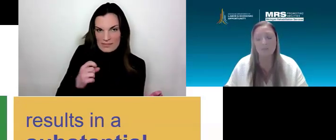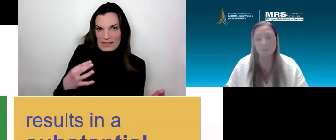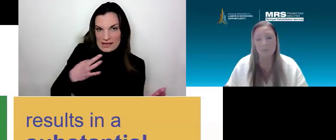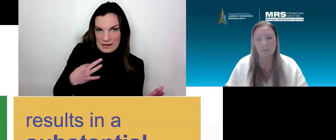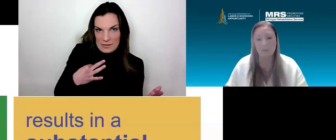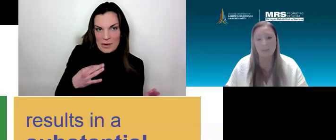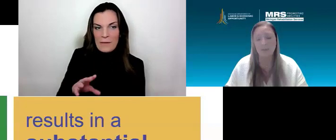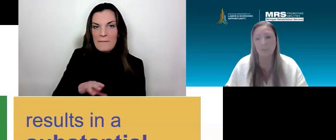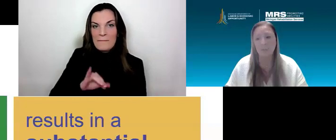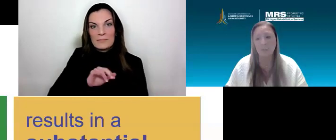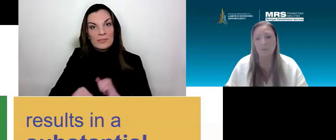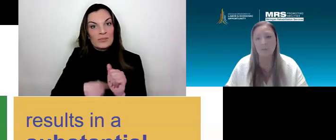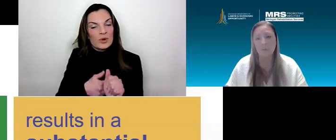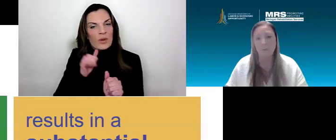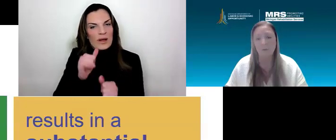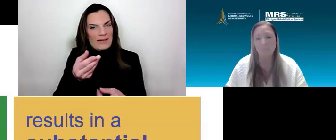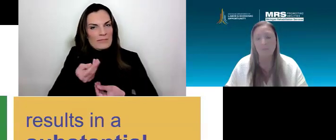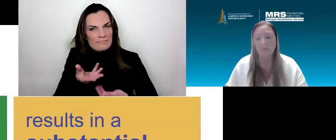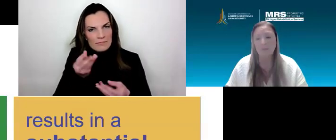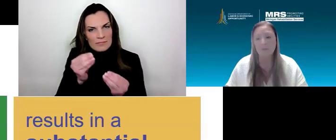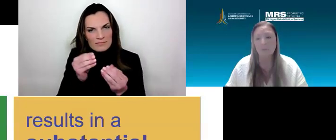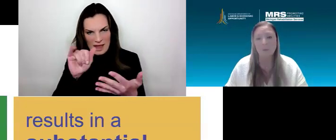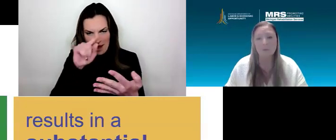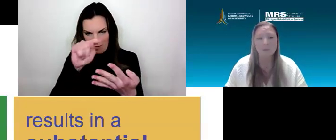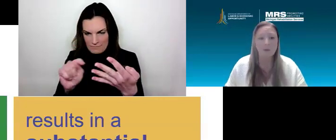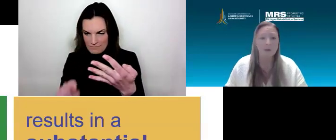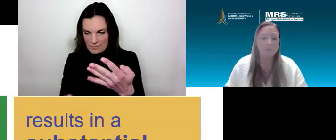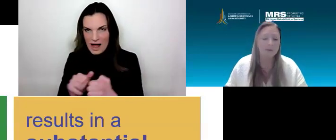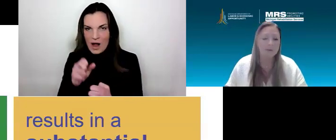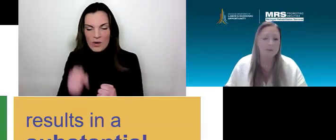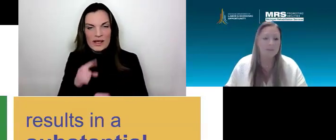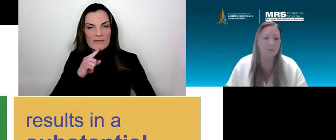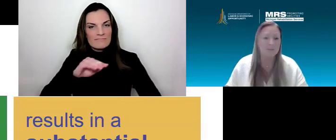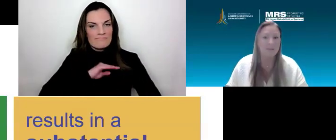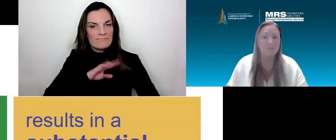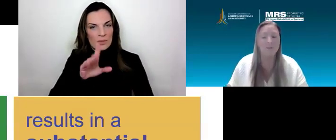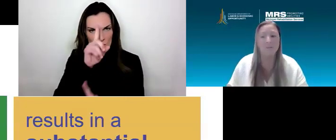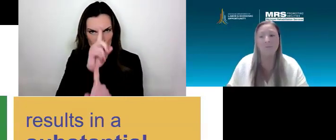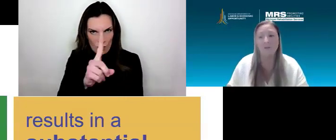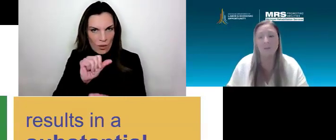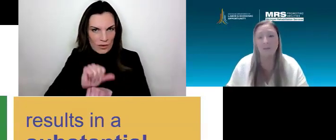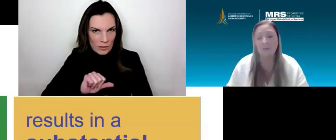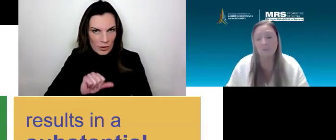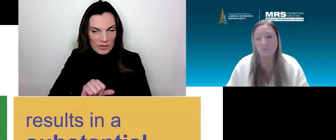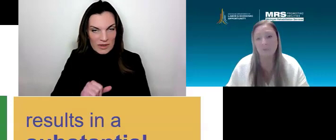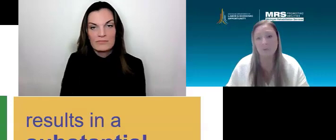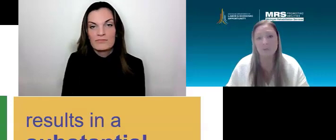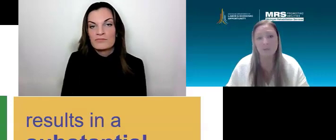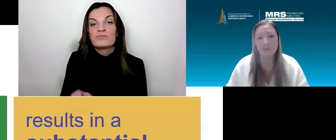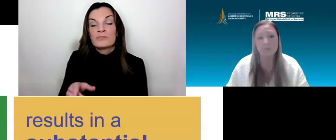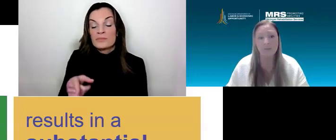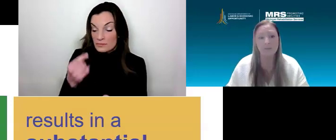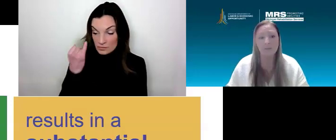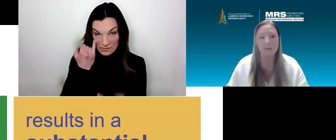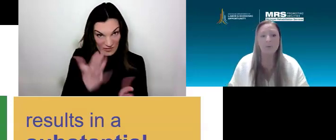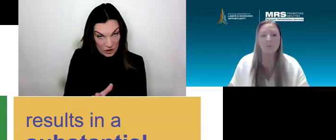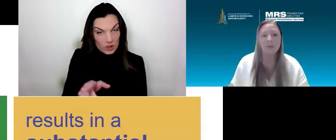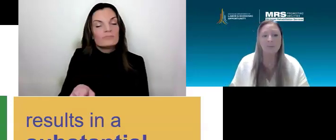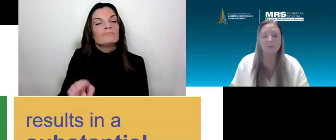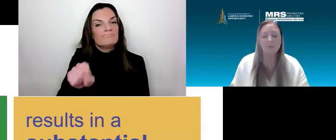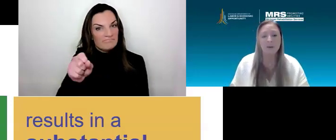successful in that employment goal? So once our participants have been found eligible for services,